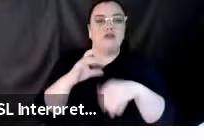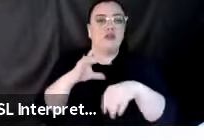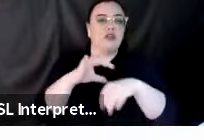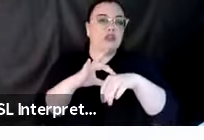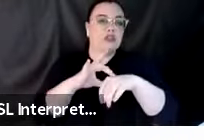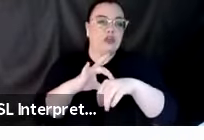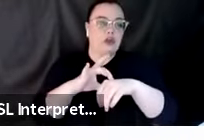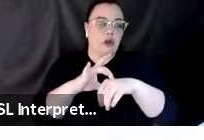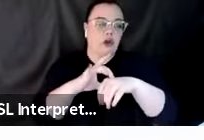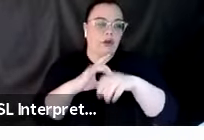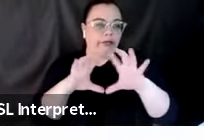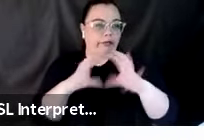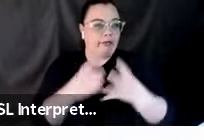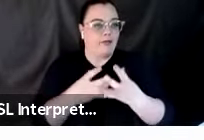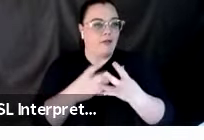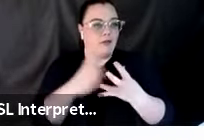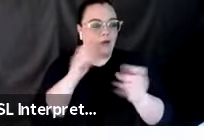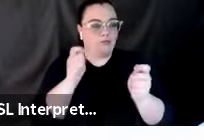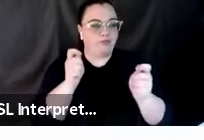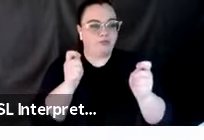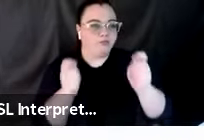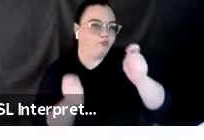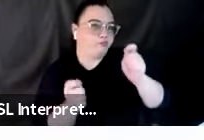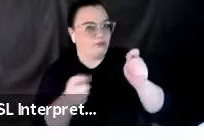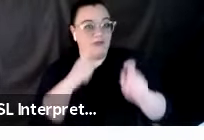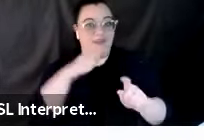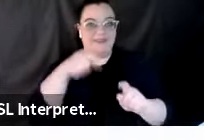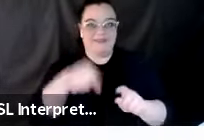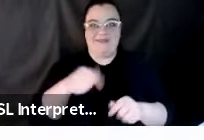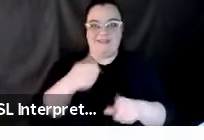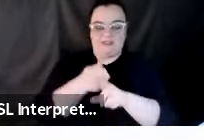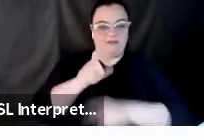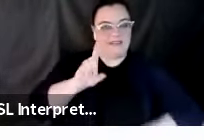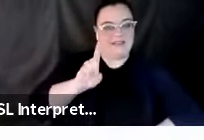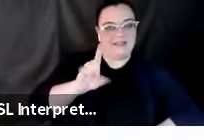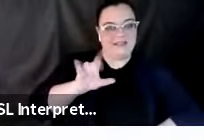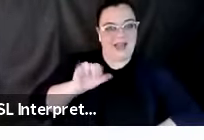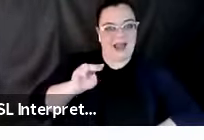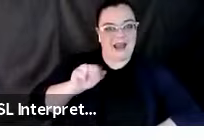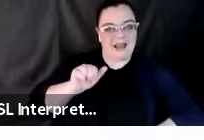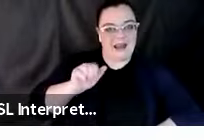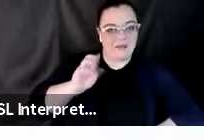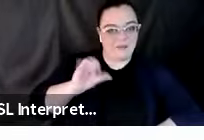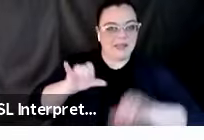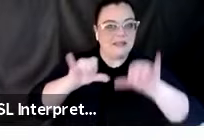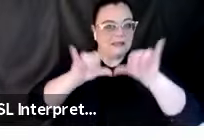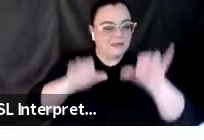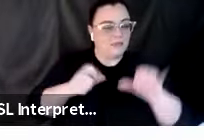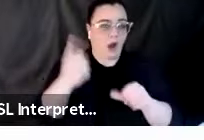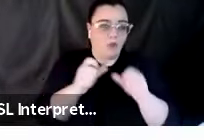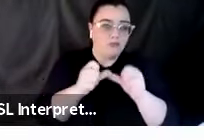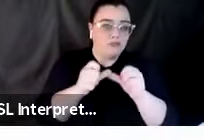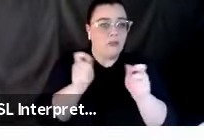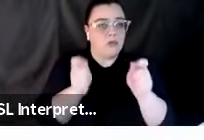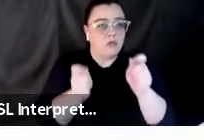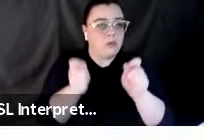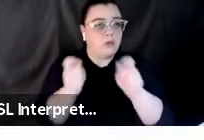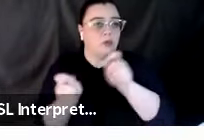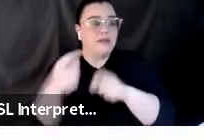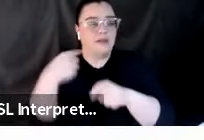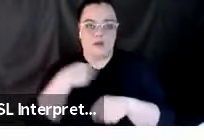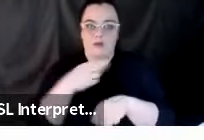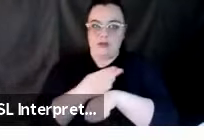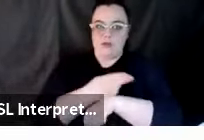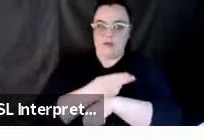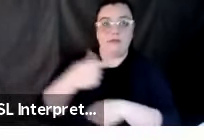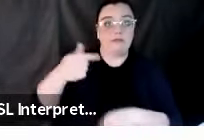dynamic system that's always in constant motion. And so we can use, uh, GPS, uh, for that, for